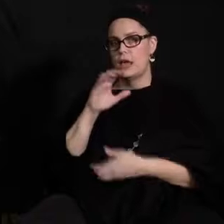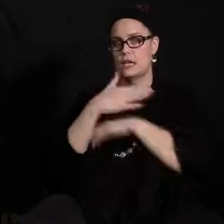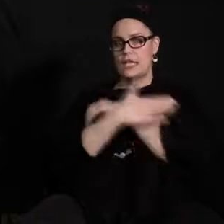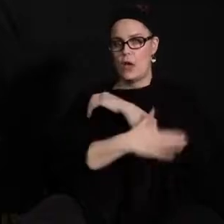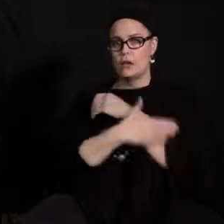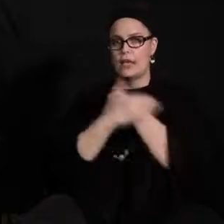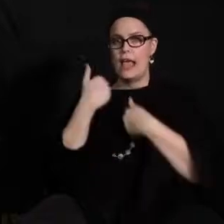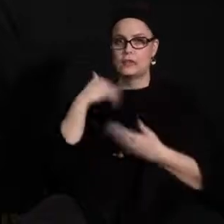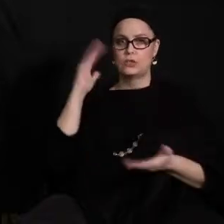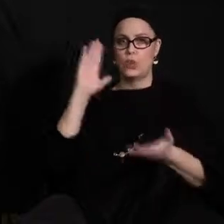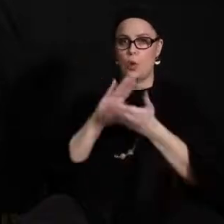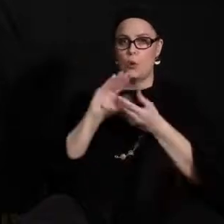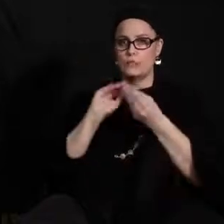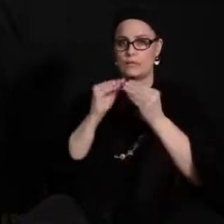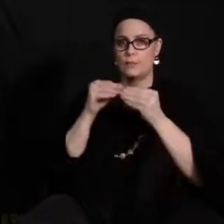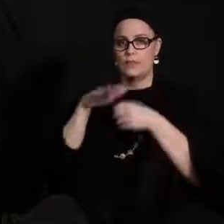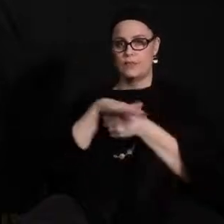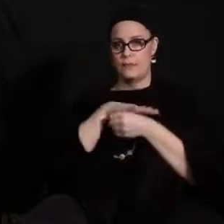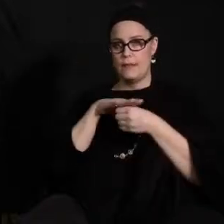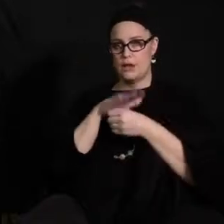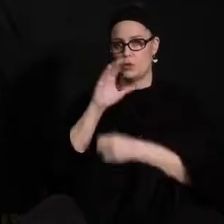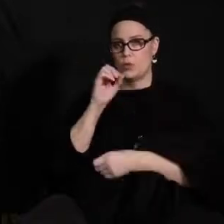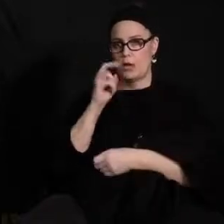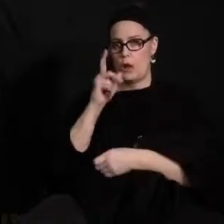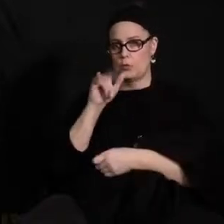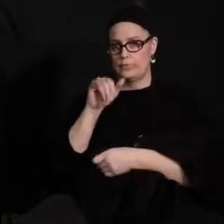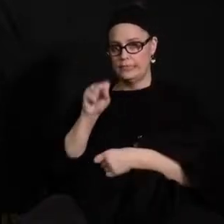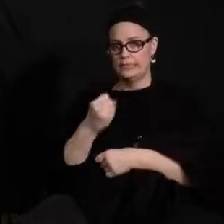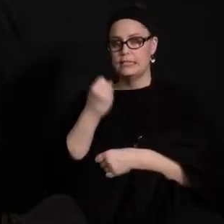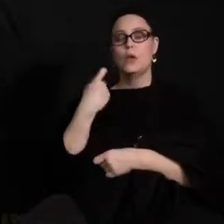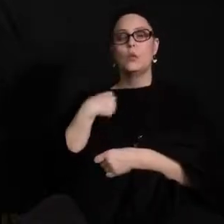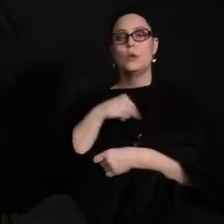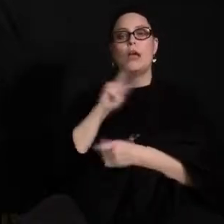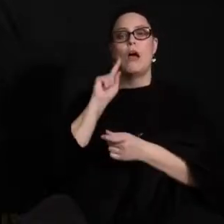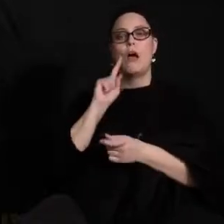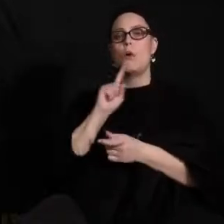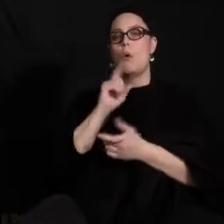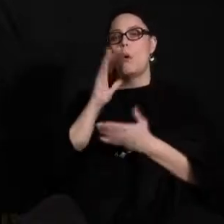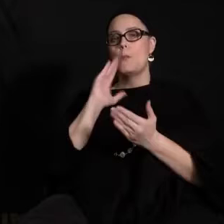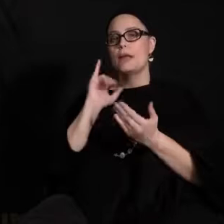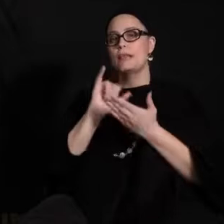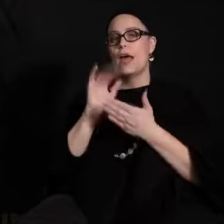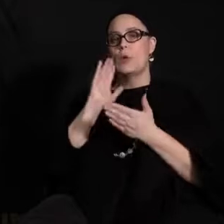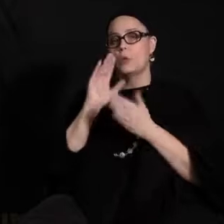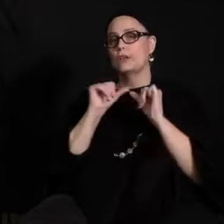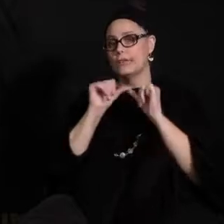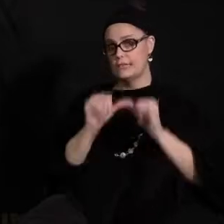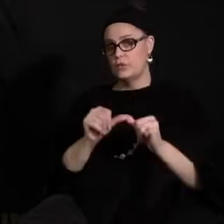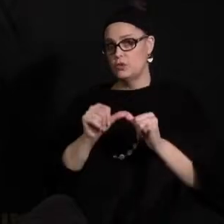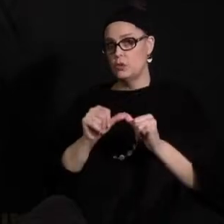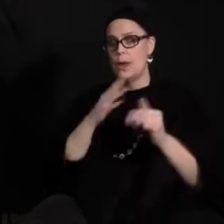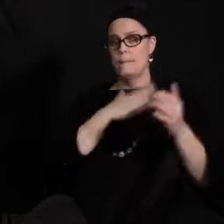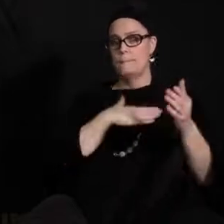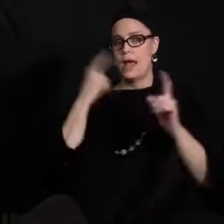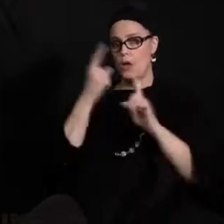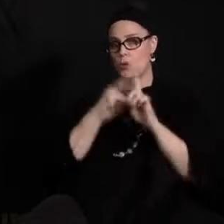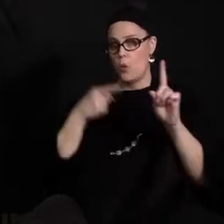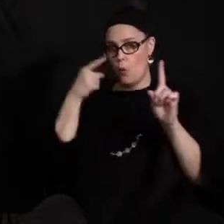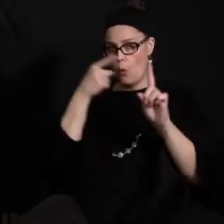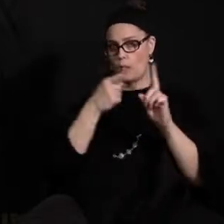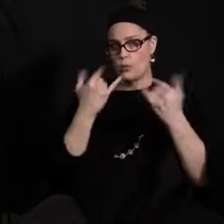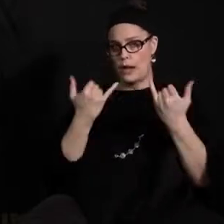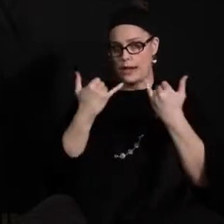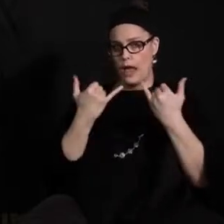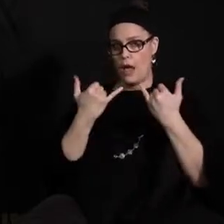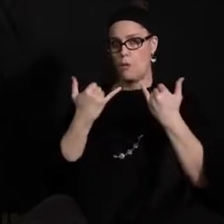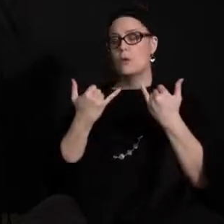of the metro counties and hopefully that can continue and I think my goal in the way that we're working together right